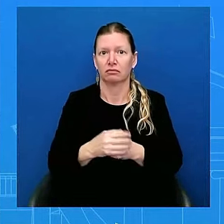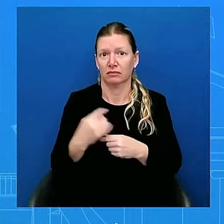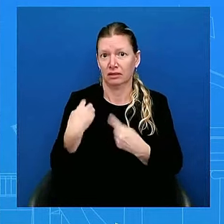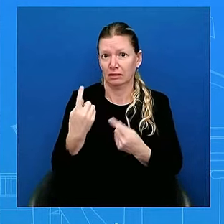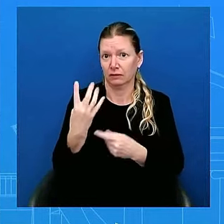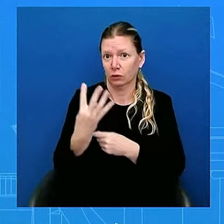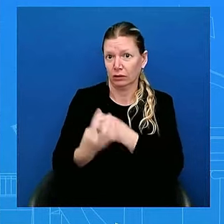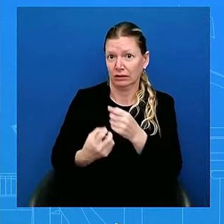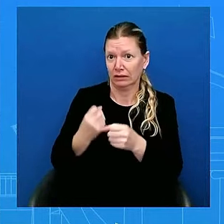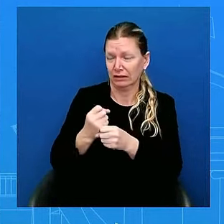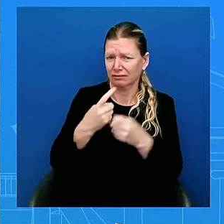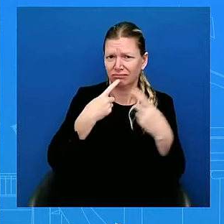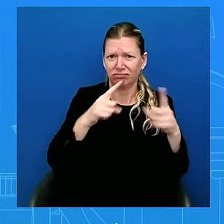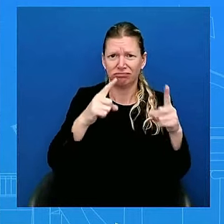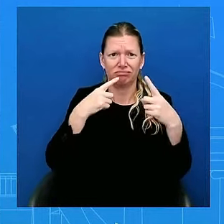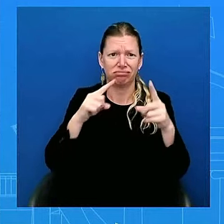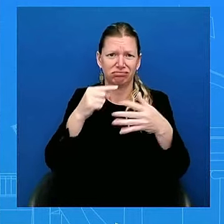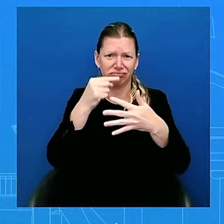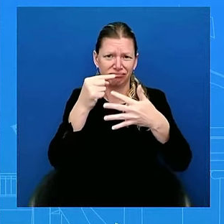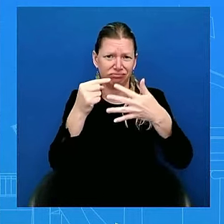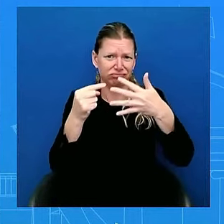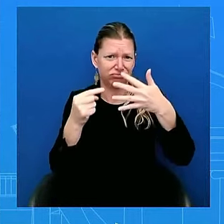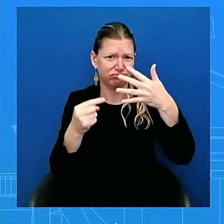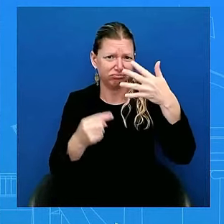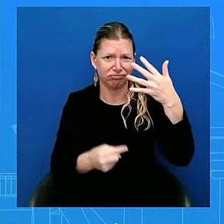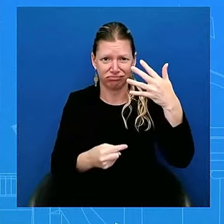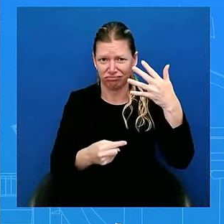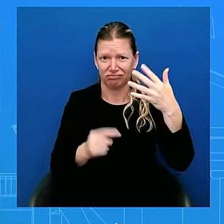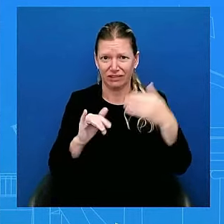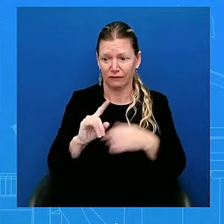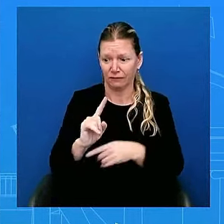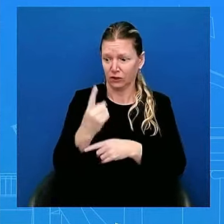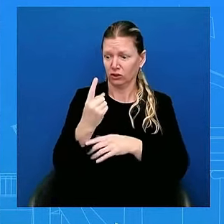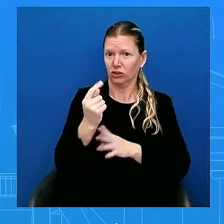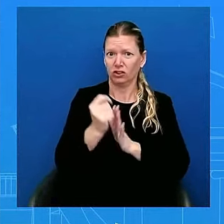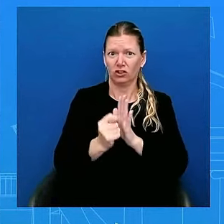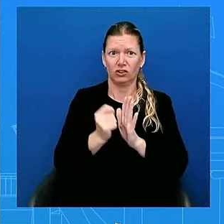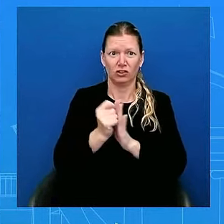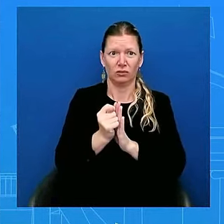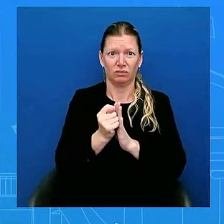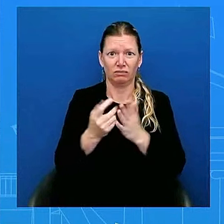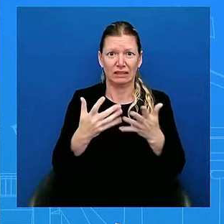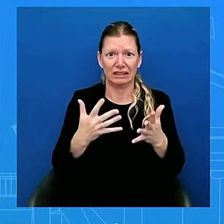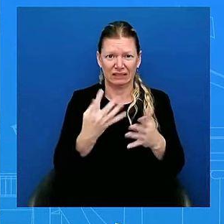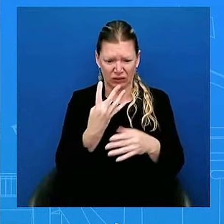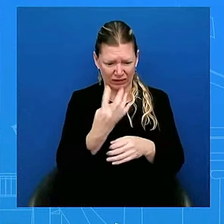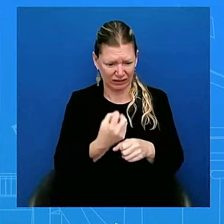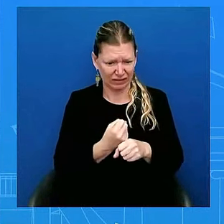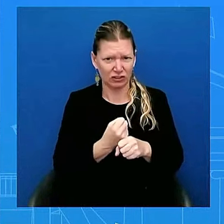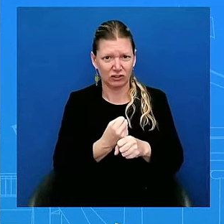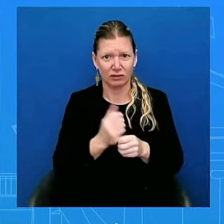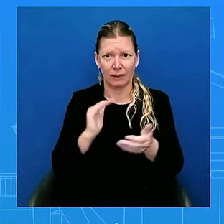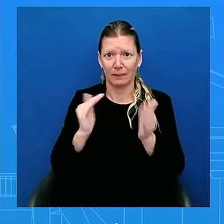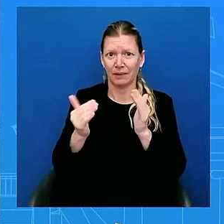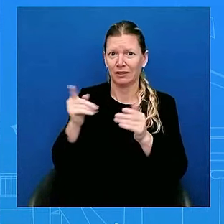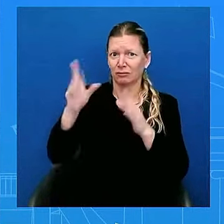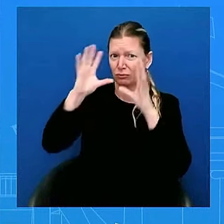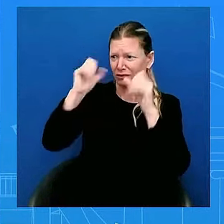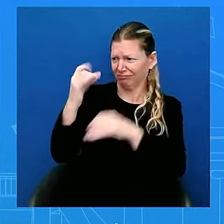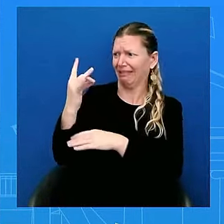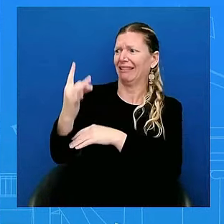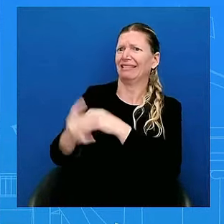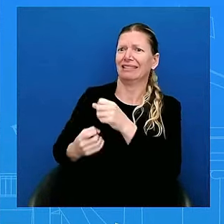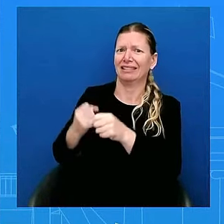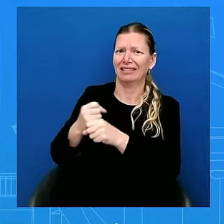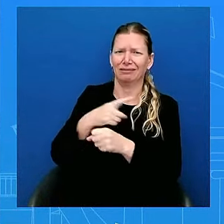is more than we have seen in presidents who have done eight, many presidents who have done eight. And he is going to be known